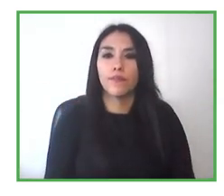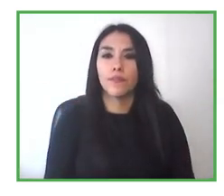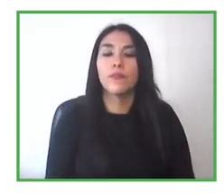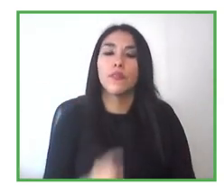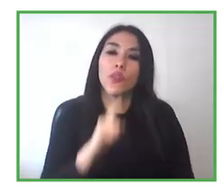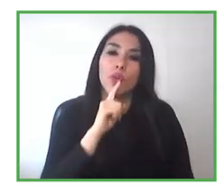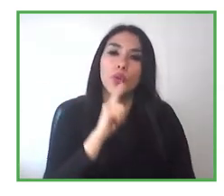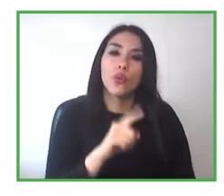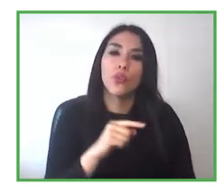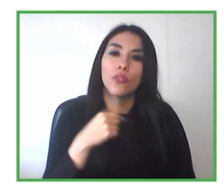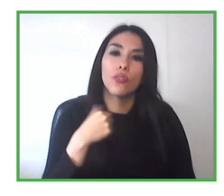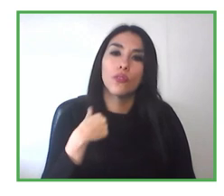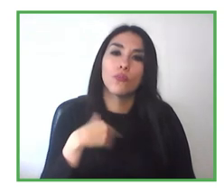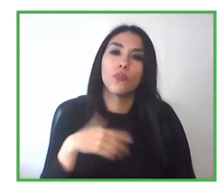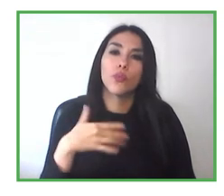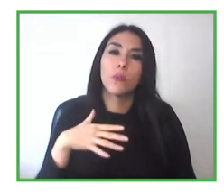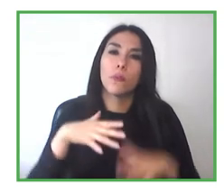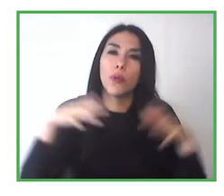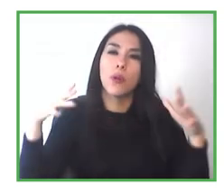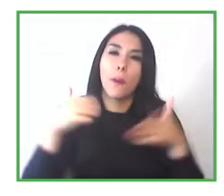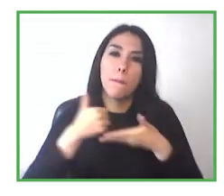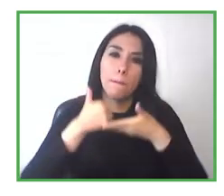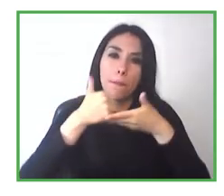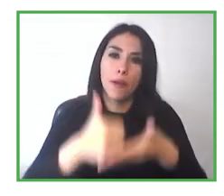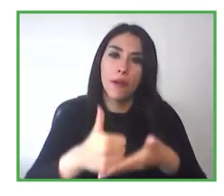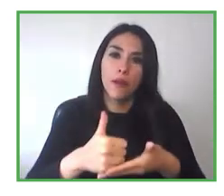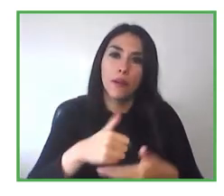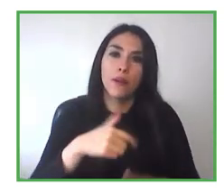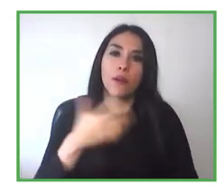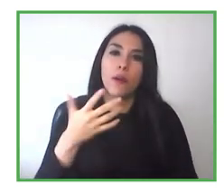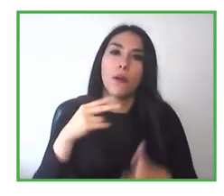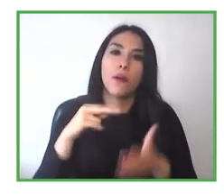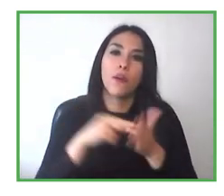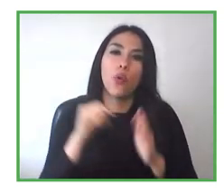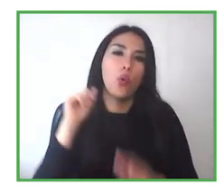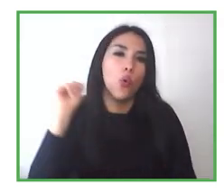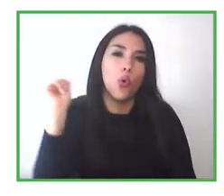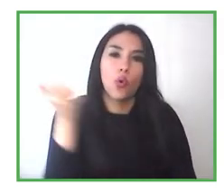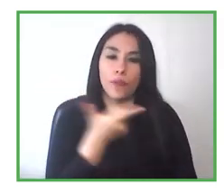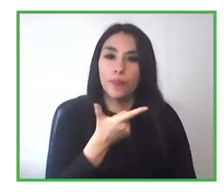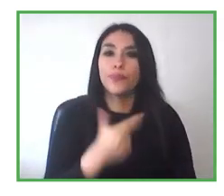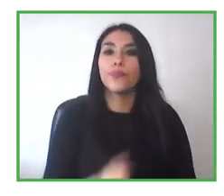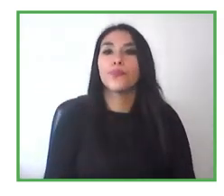right now. So, this is truly a view, it's a task for all.